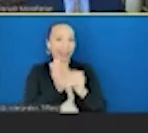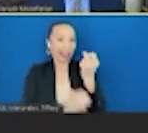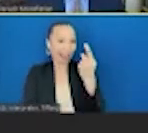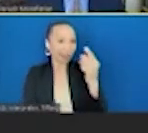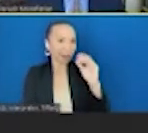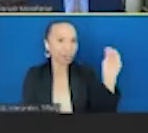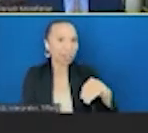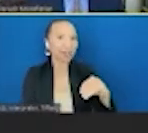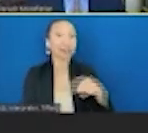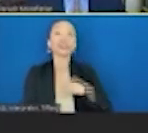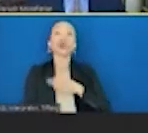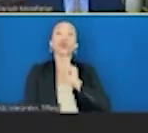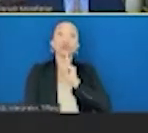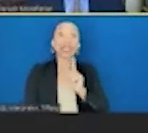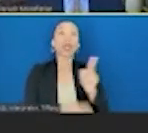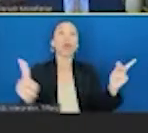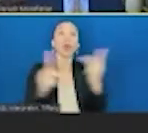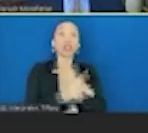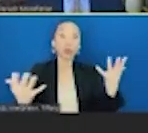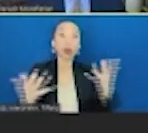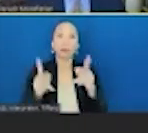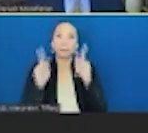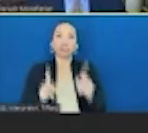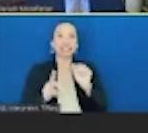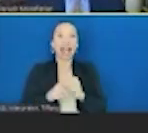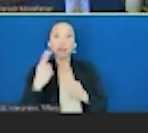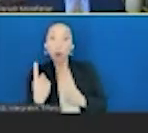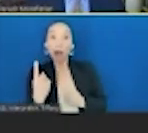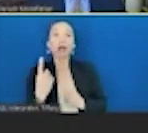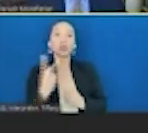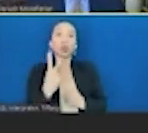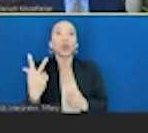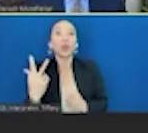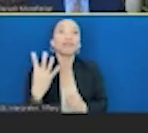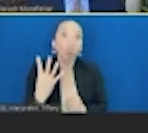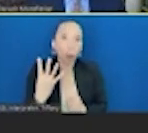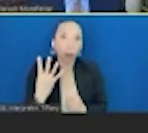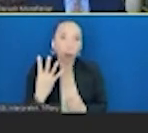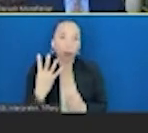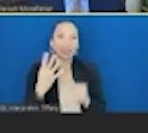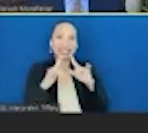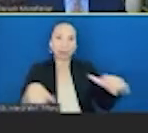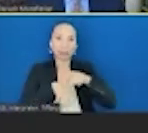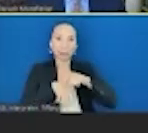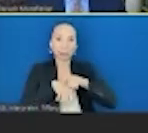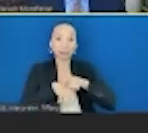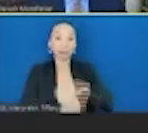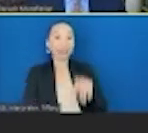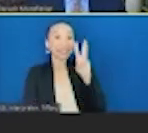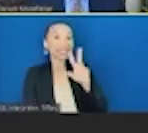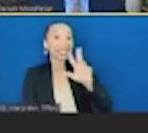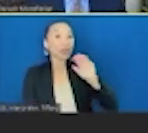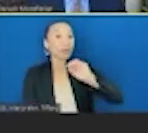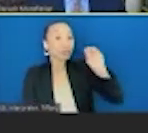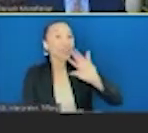can have more than one of these, so they're less than additive. If you put all these together, we estimated that 63% of COVID hospitalizations could have been